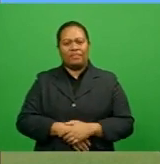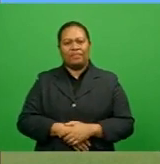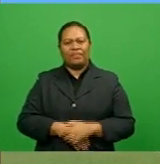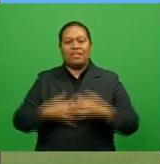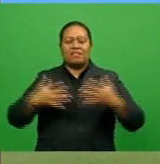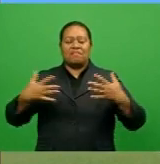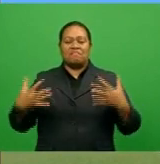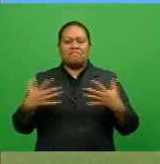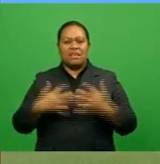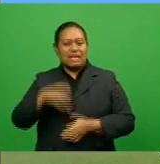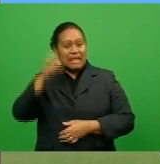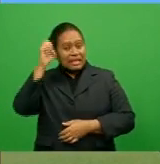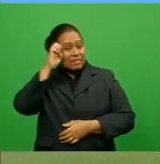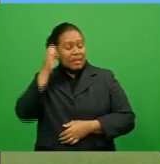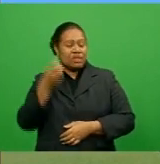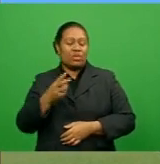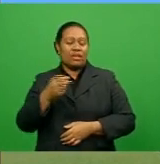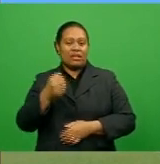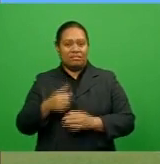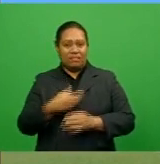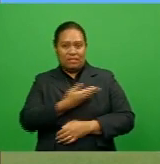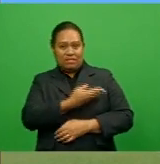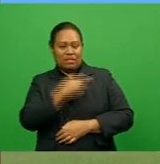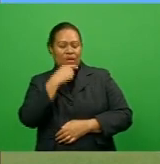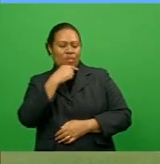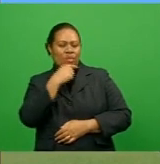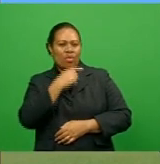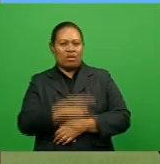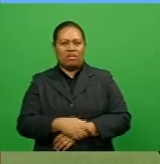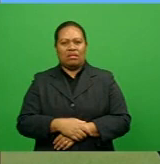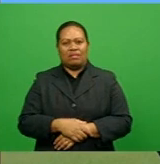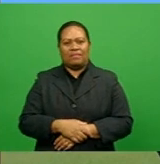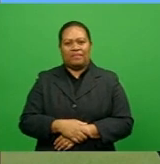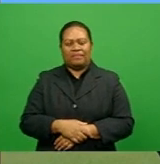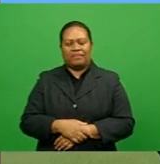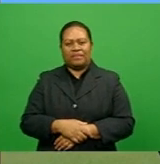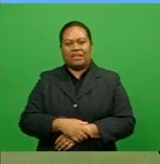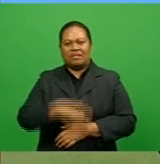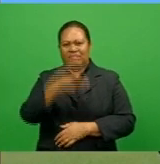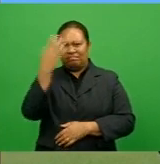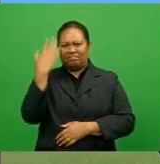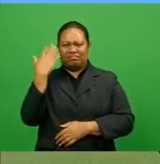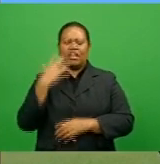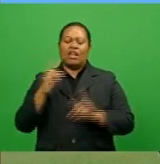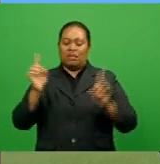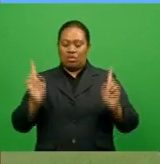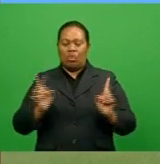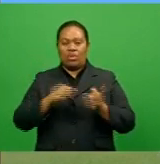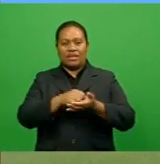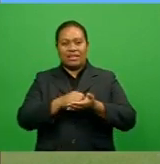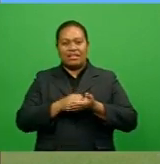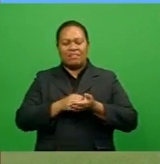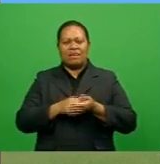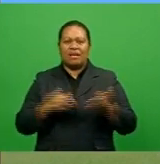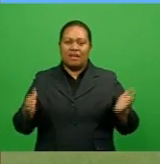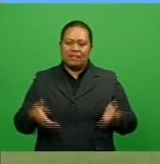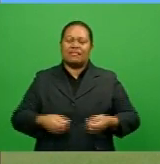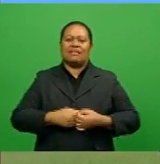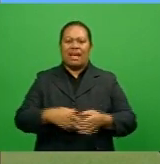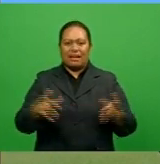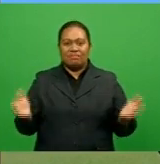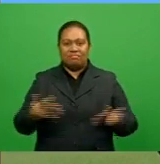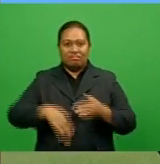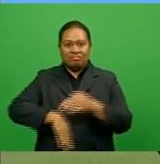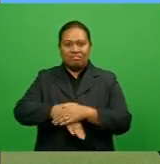huge expectations for 26-year-old Epele Loni Dheba. The former national goalkeeper started playing football when he was 9